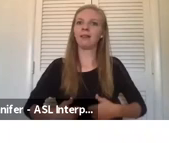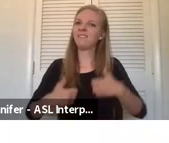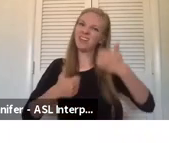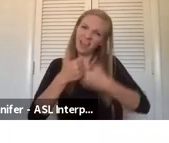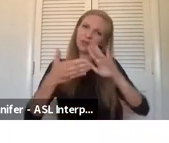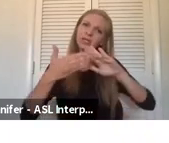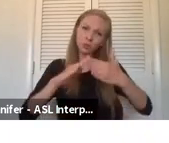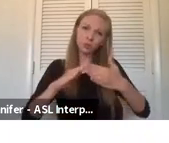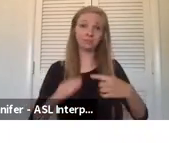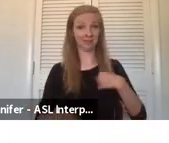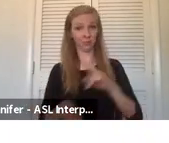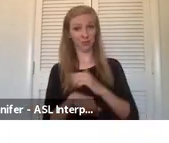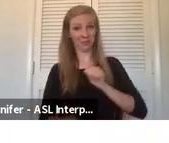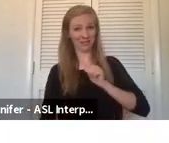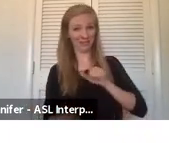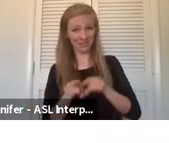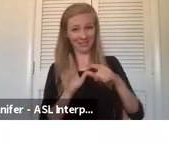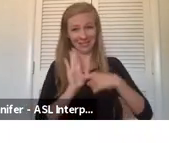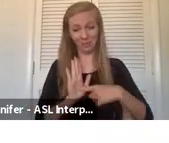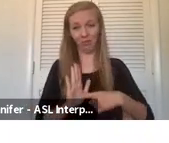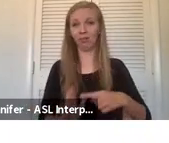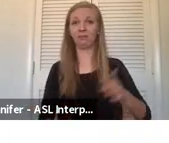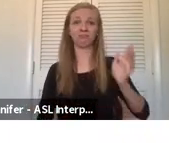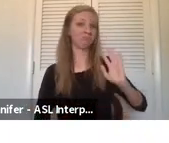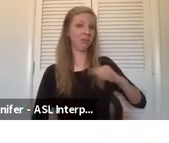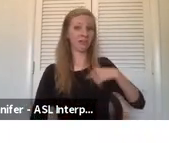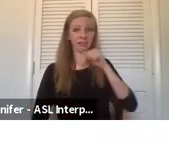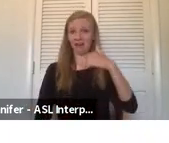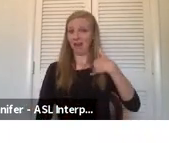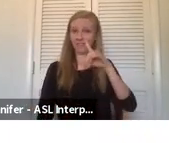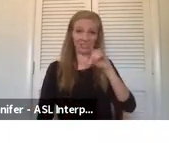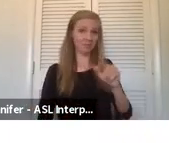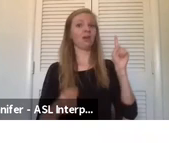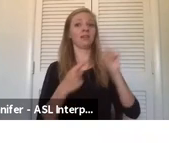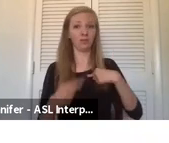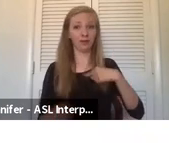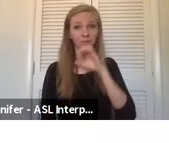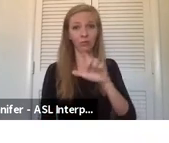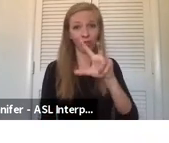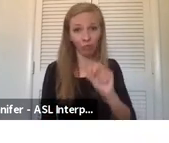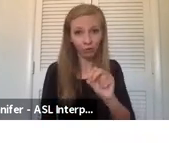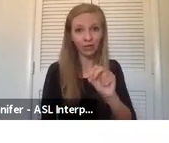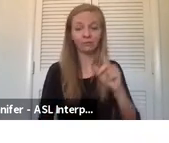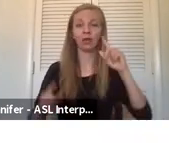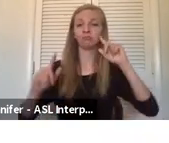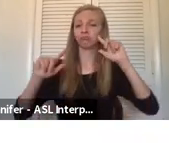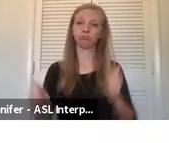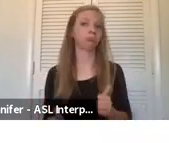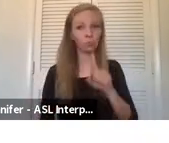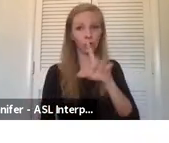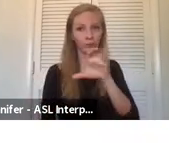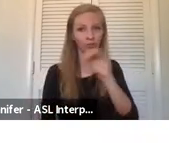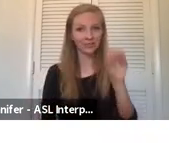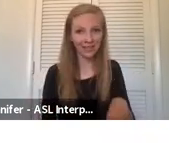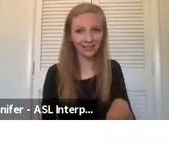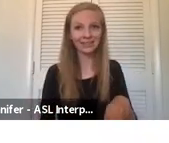I use myself as an example a lot. I didn't have any disabilities until I was 30 years old and then I lost 100% of my hearing. And now I'm